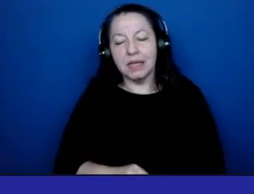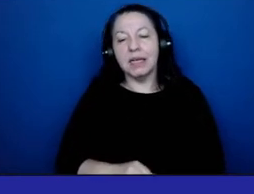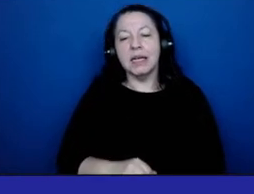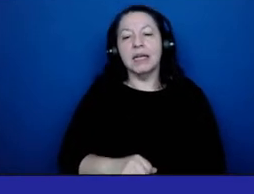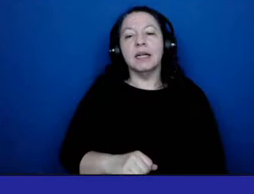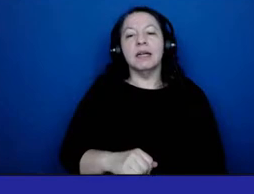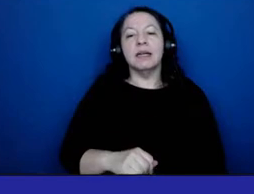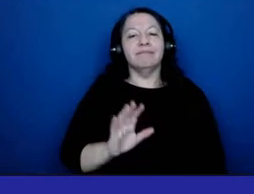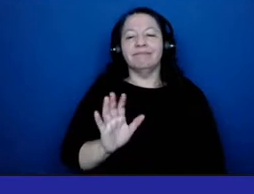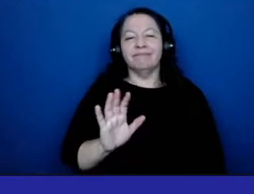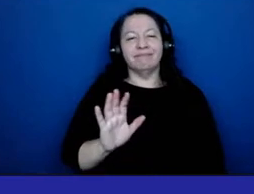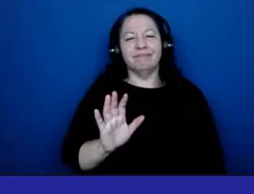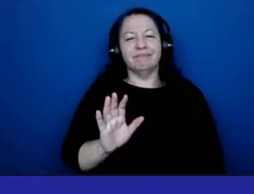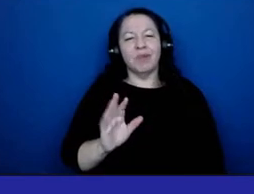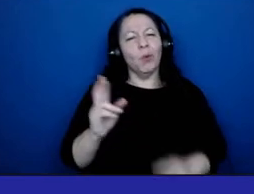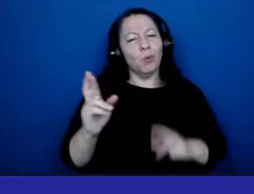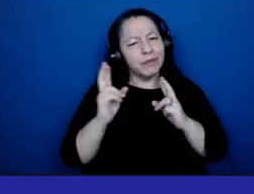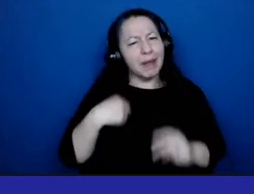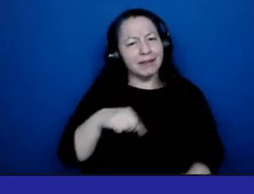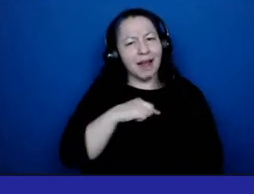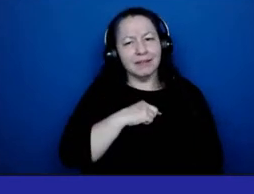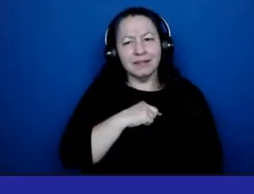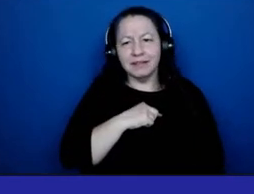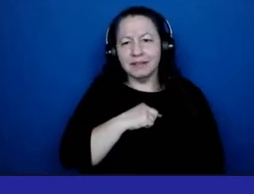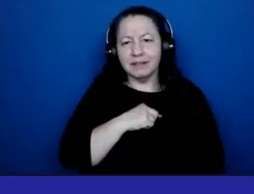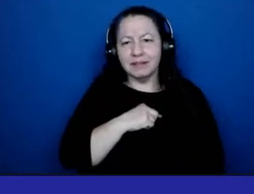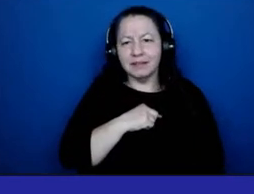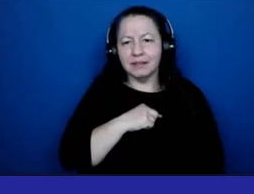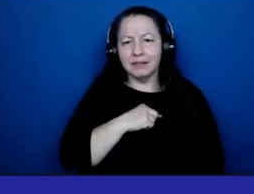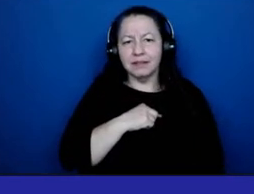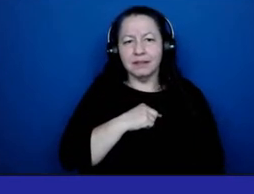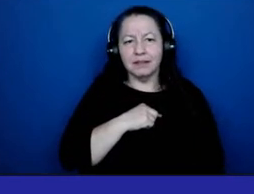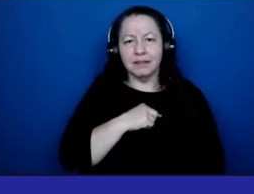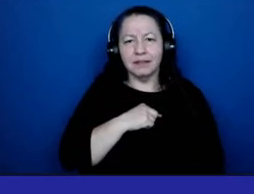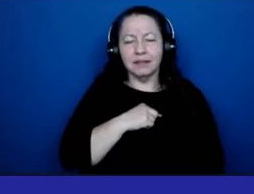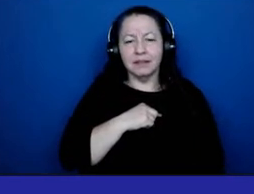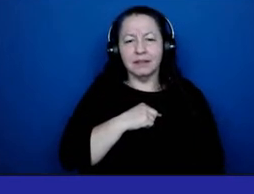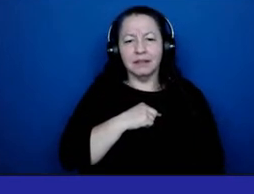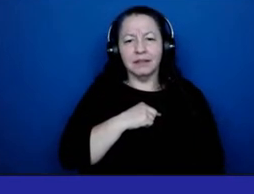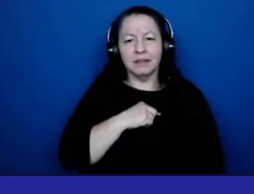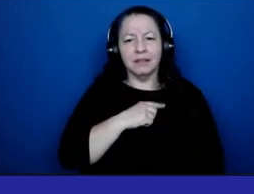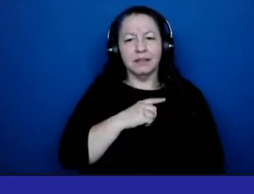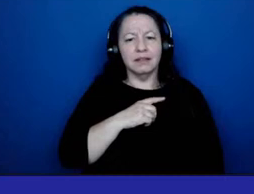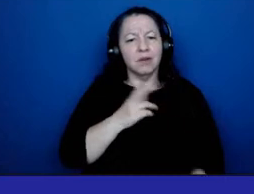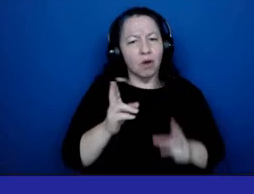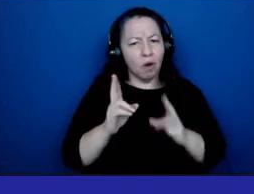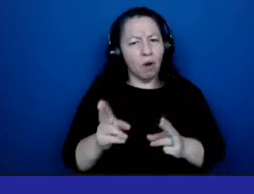with dignity, with respect, honor the contract,